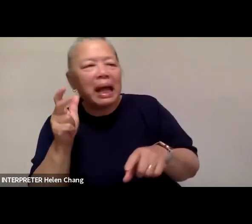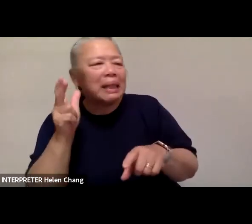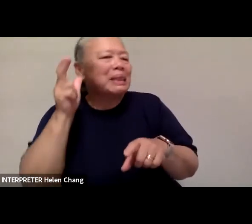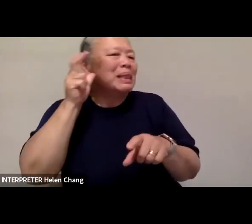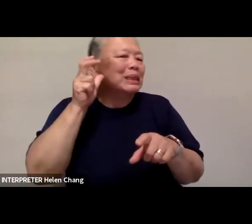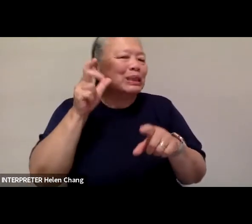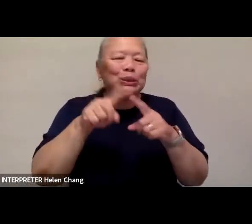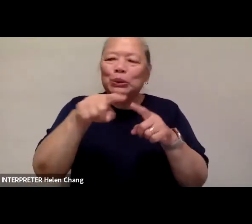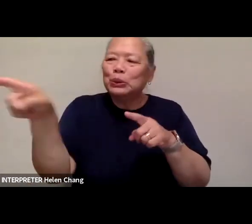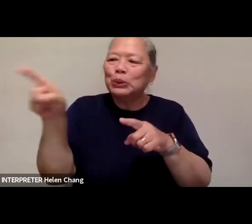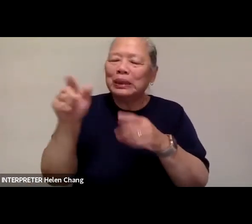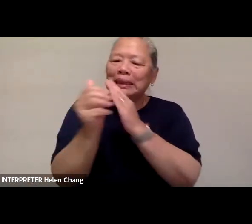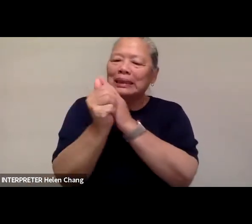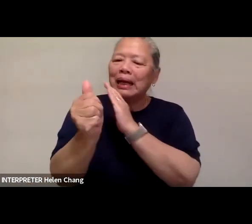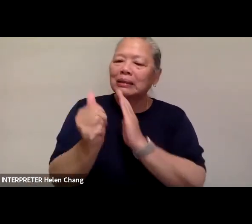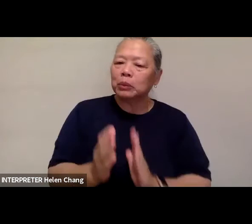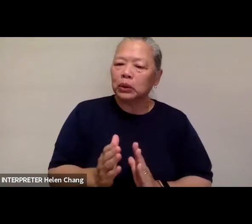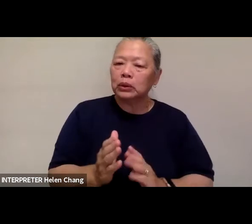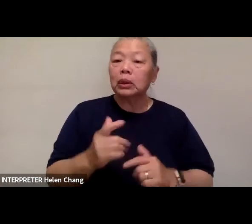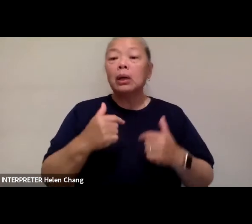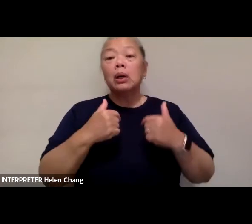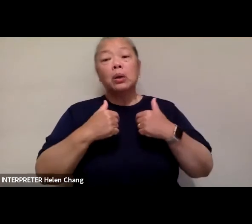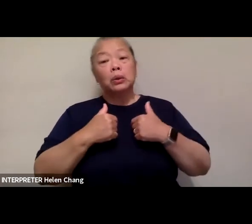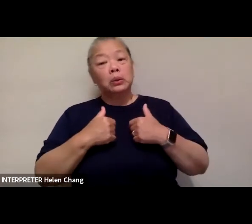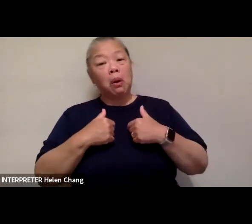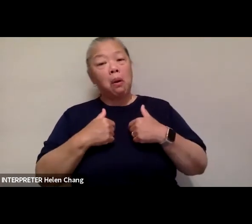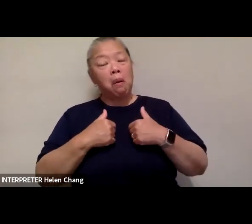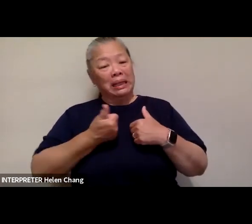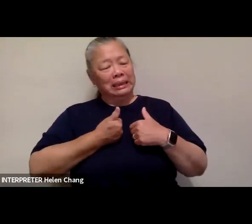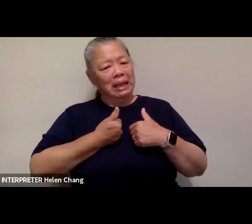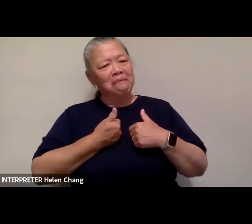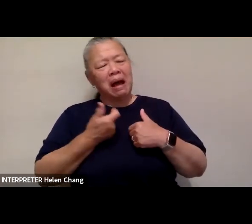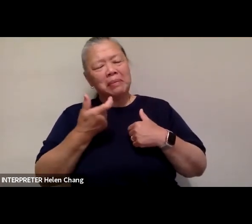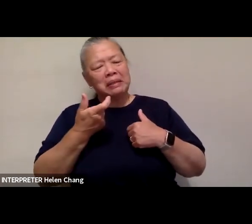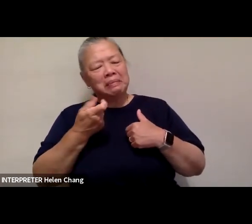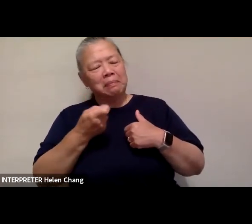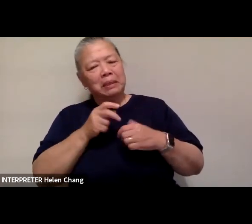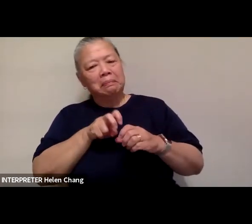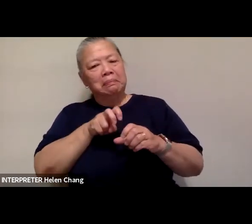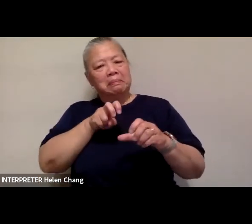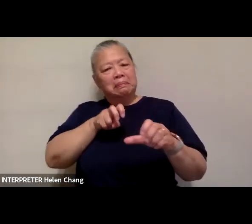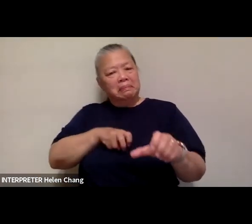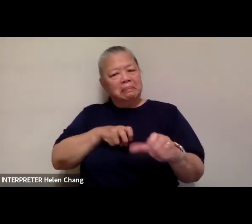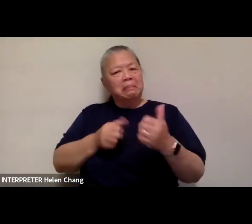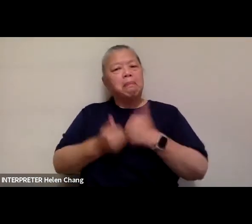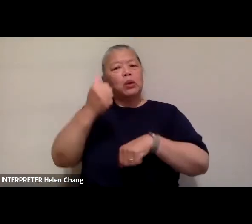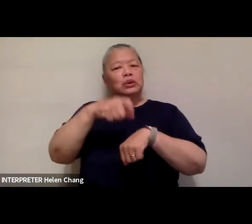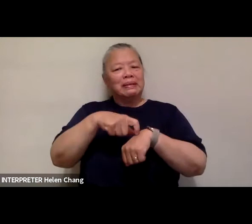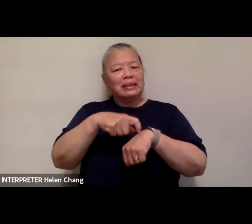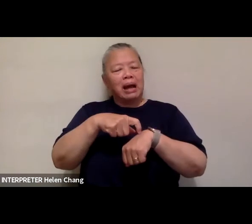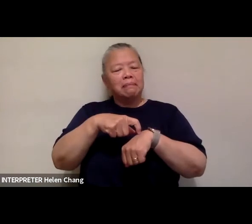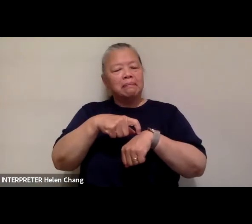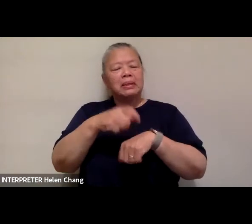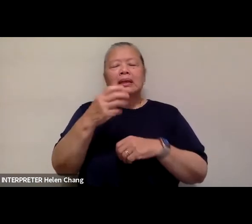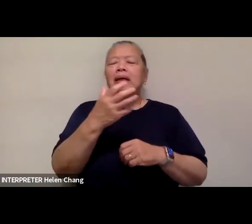experts. Simone so I am sort of going to take myself out of the way for most of the time, and